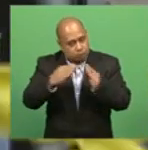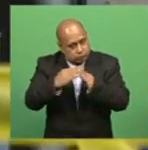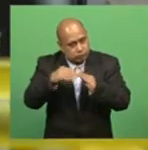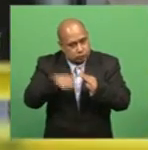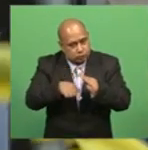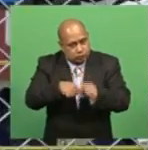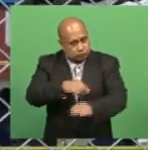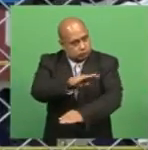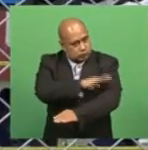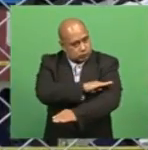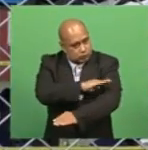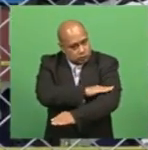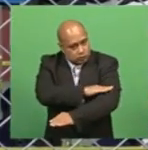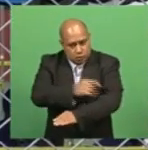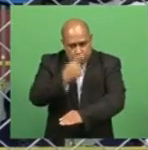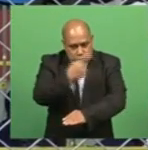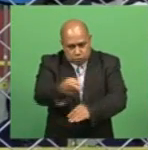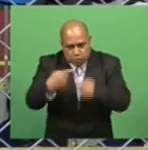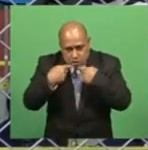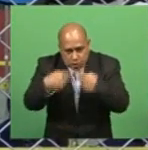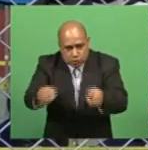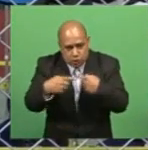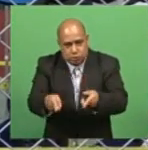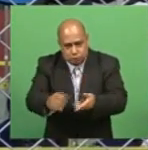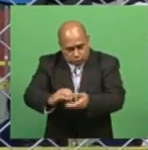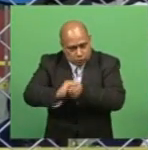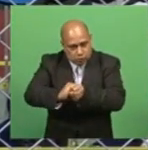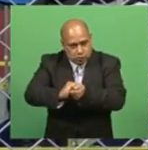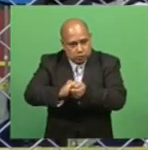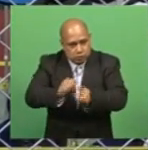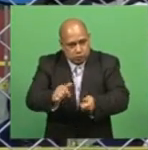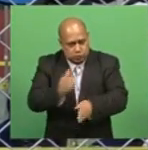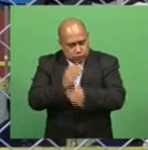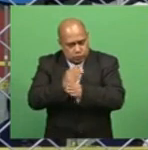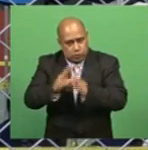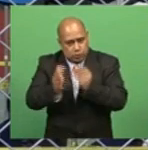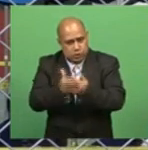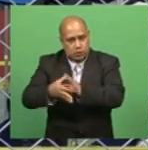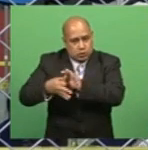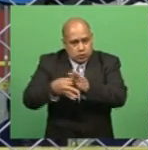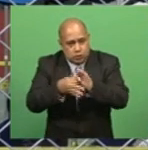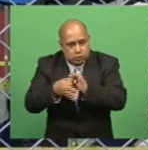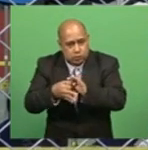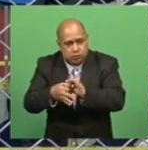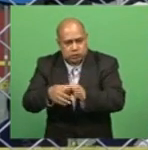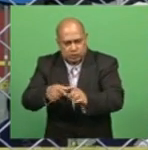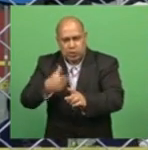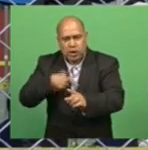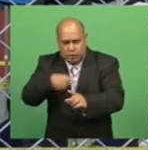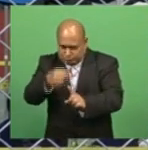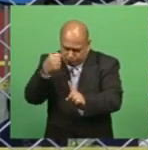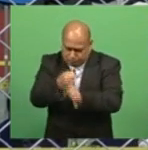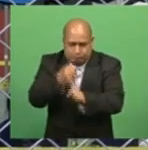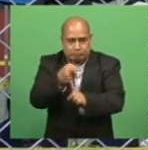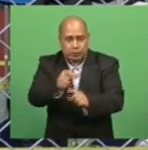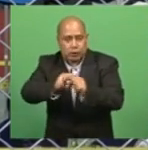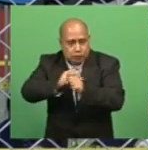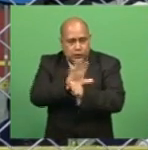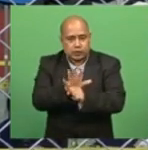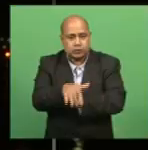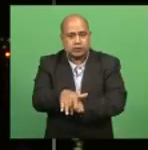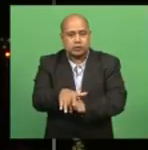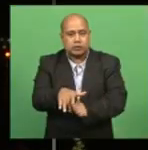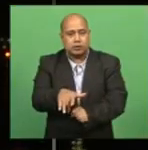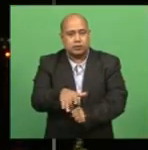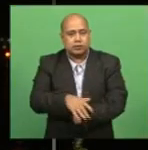authorities in a collective effort to fight the virus and threaten the curve. Ritika Prathap, FBC News.